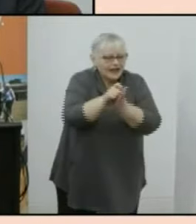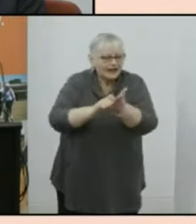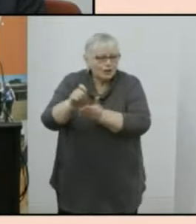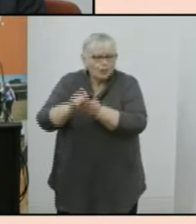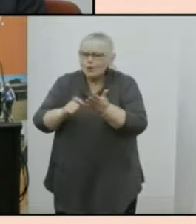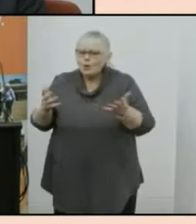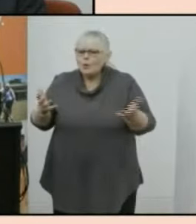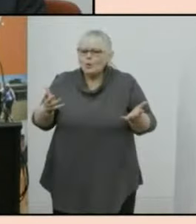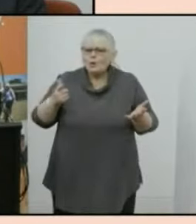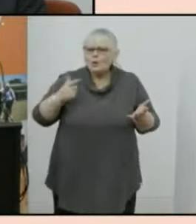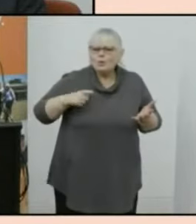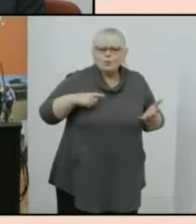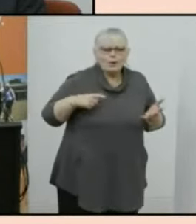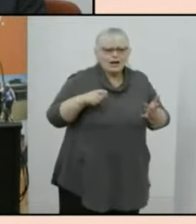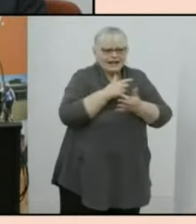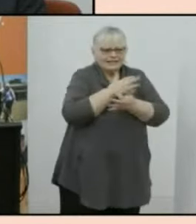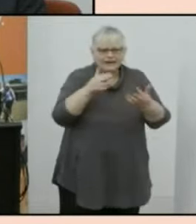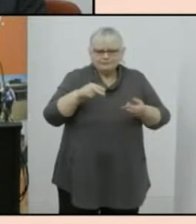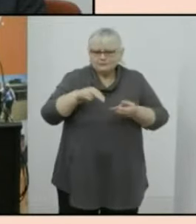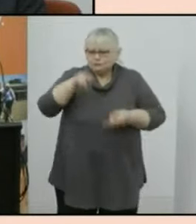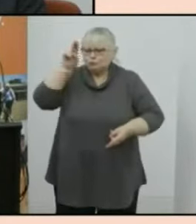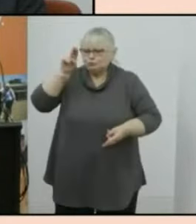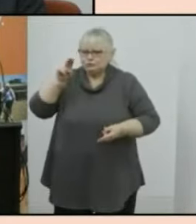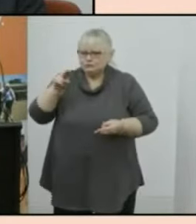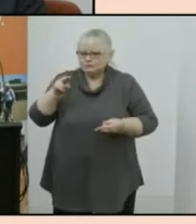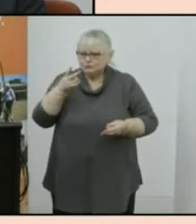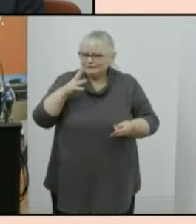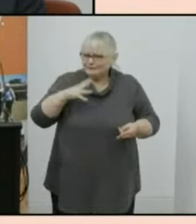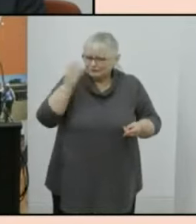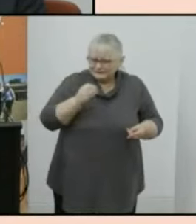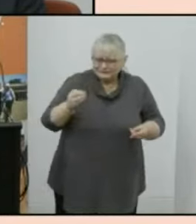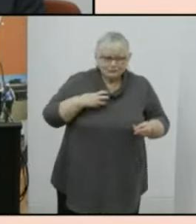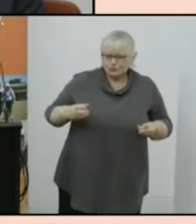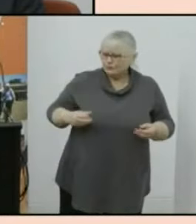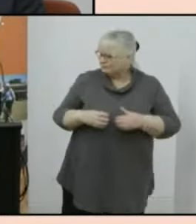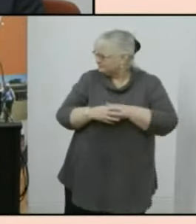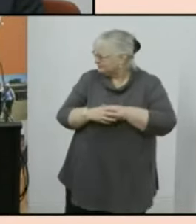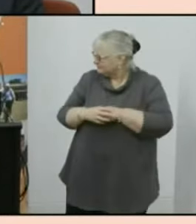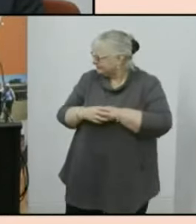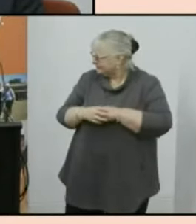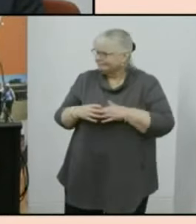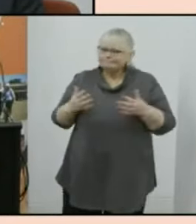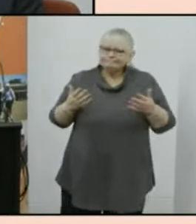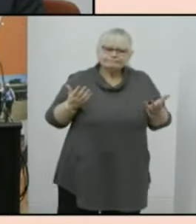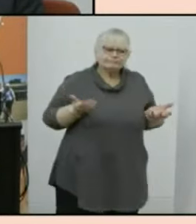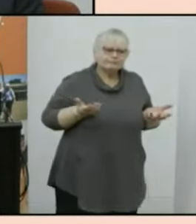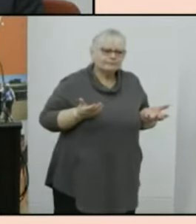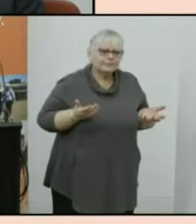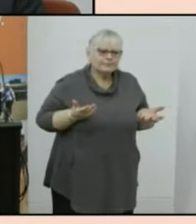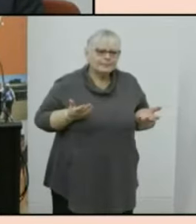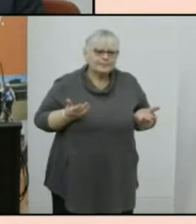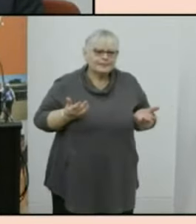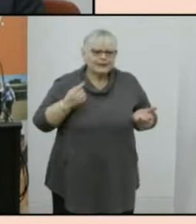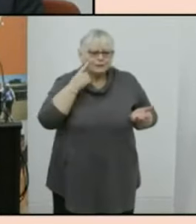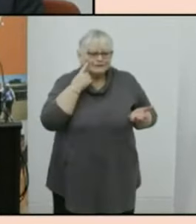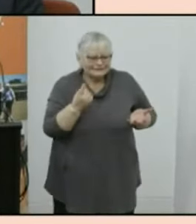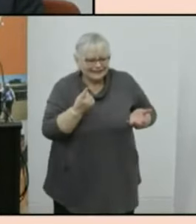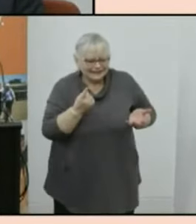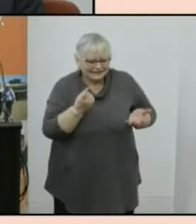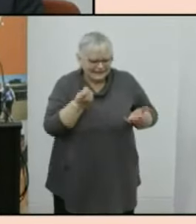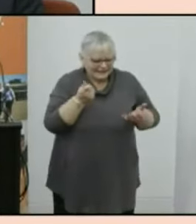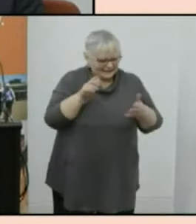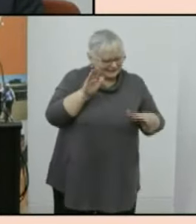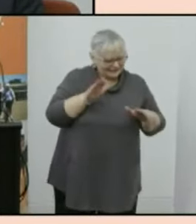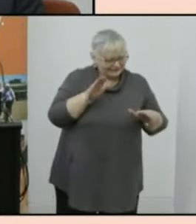you've been able to draw as to why this number is shooting up so drastically so the the the we've seen a similar